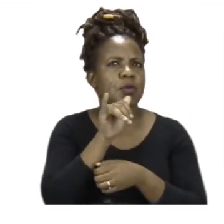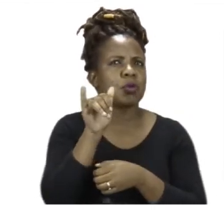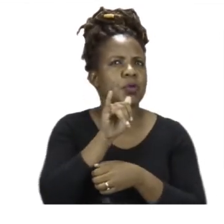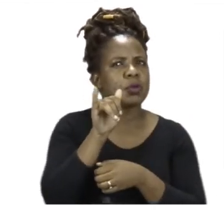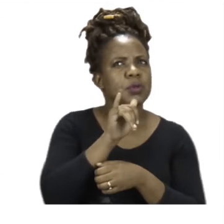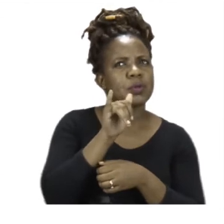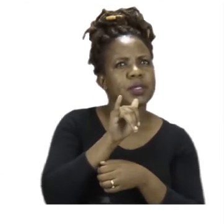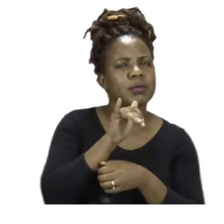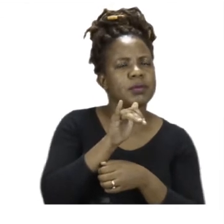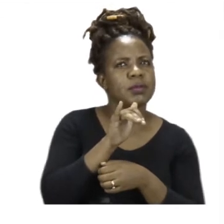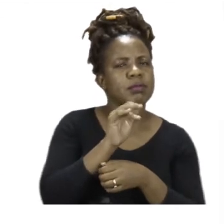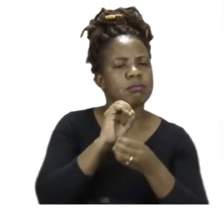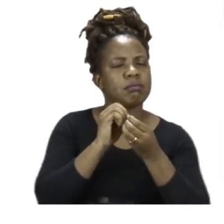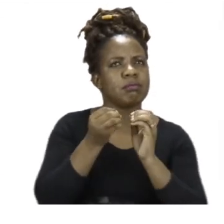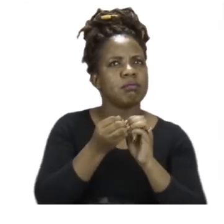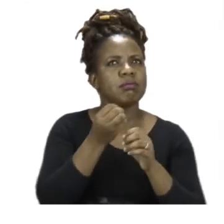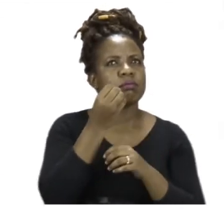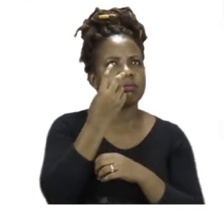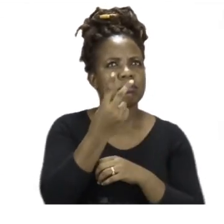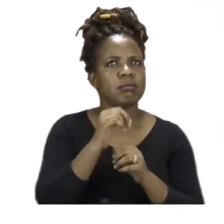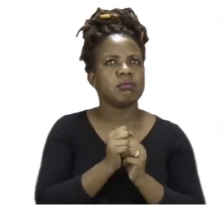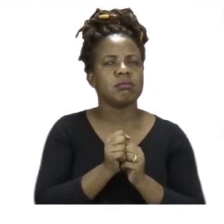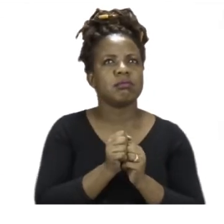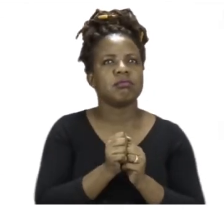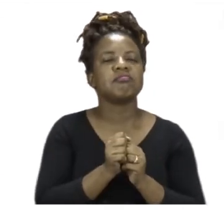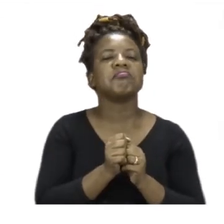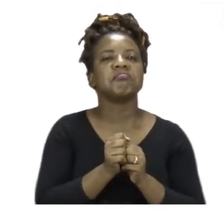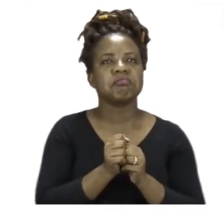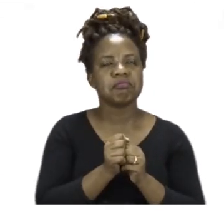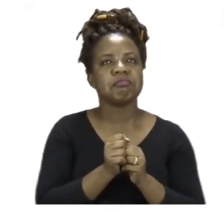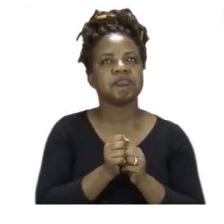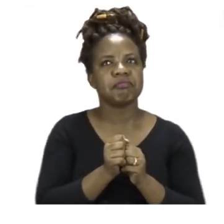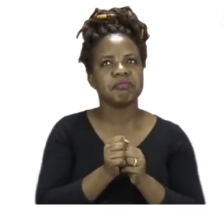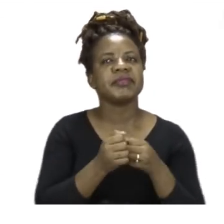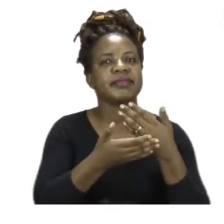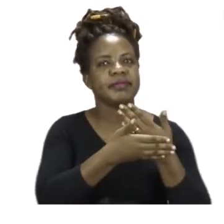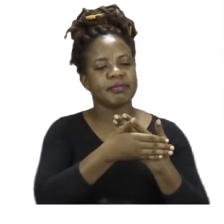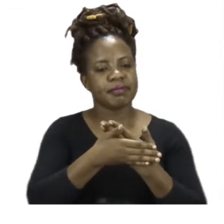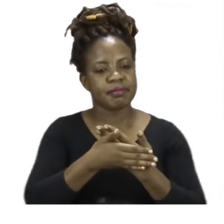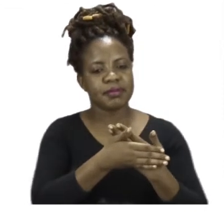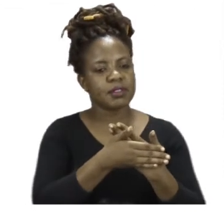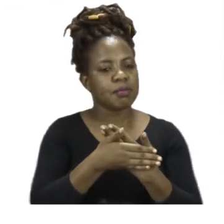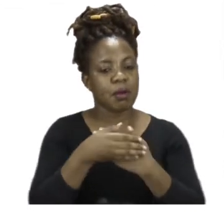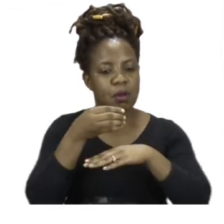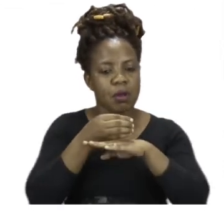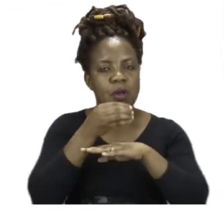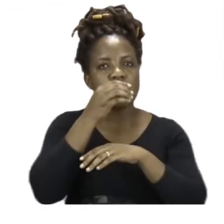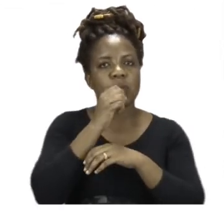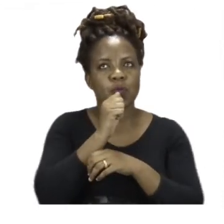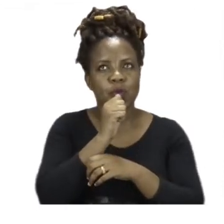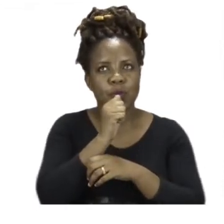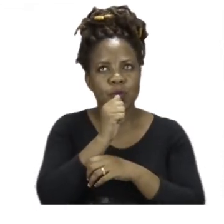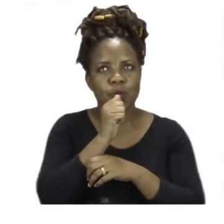I think the next one is the baby bottle. Because when you hold the two together, I'm